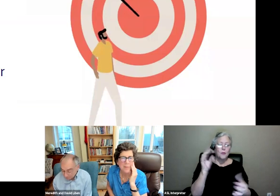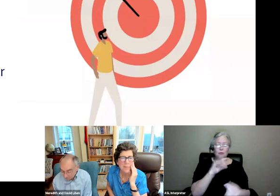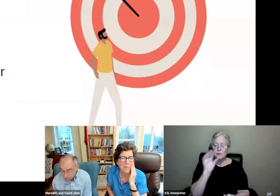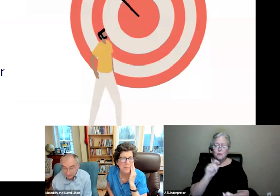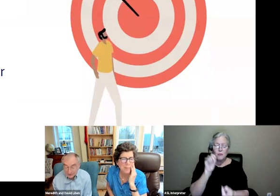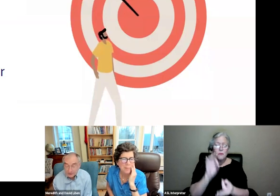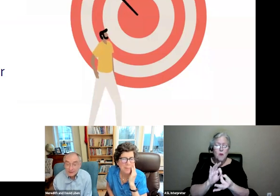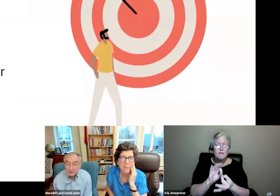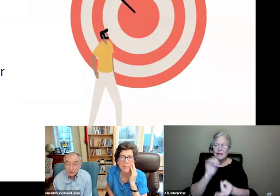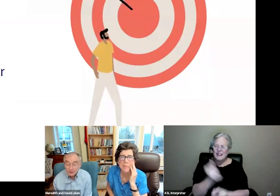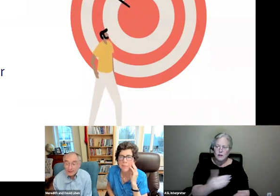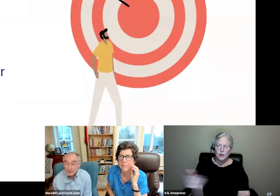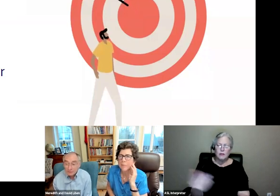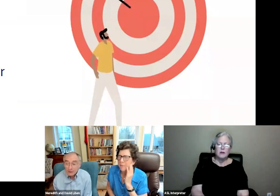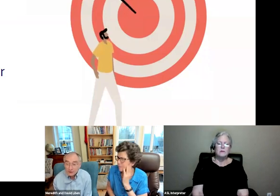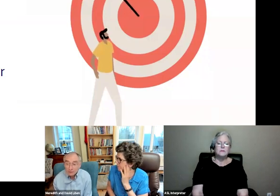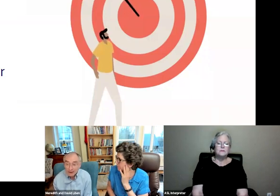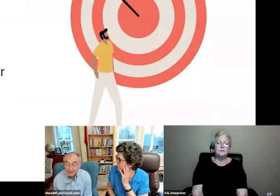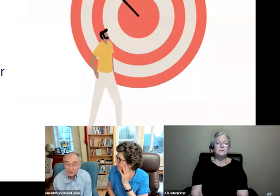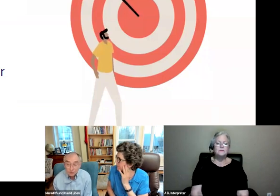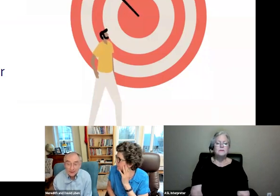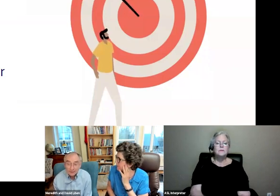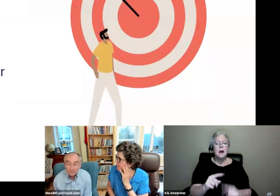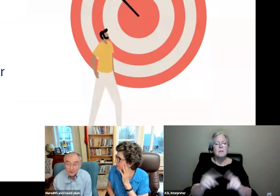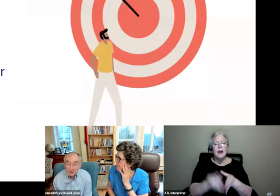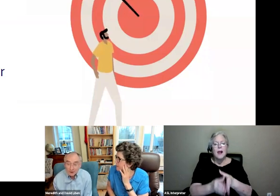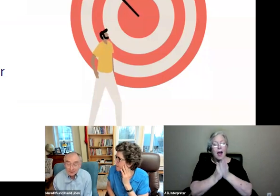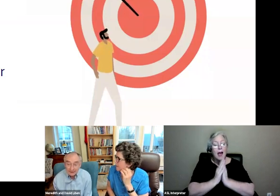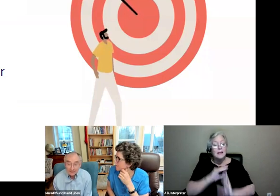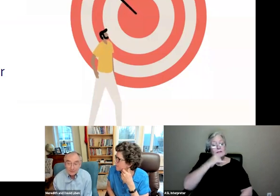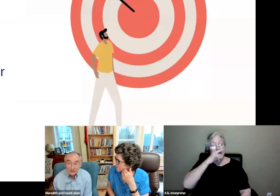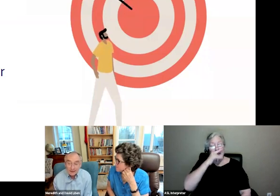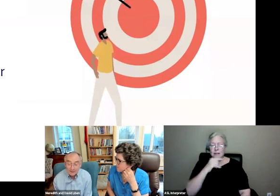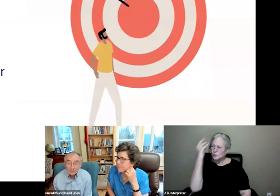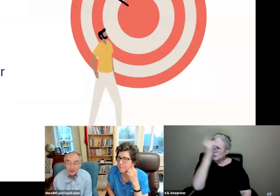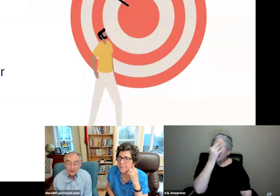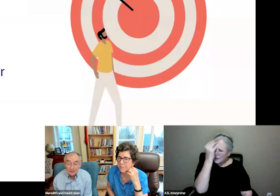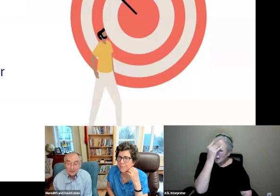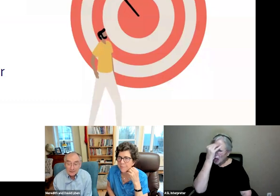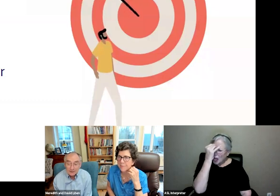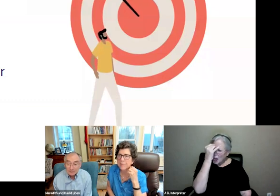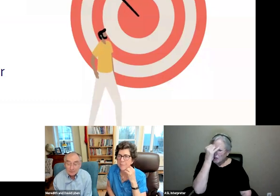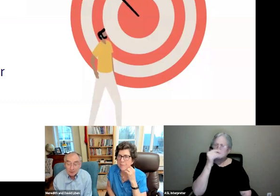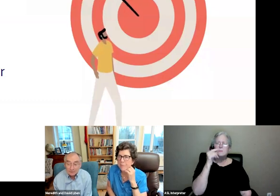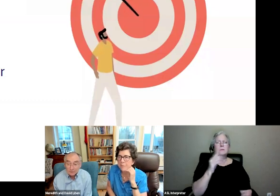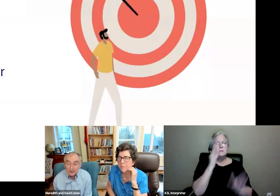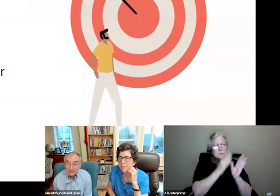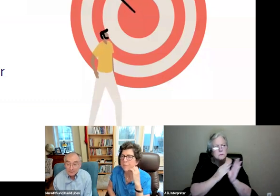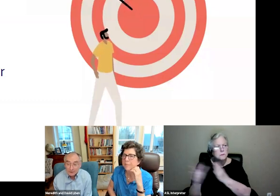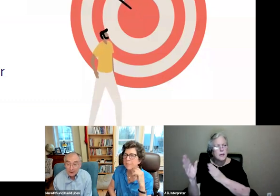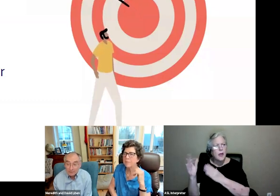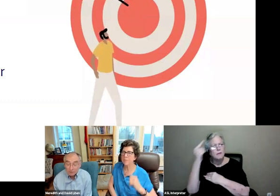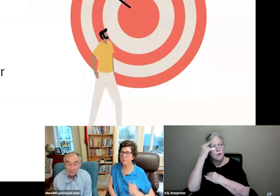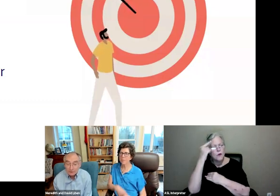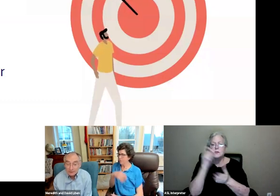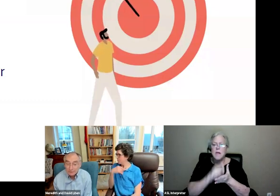reading, asking kids to organize their thoughts and write is super helpful, but that doesn't mean it has to be an example of perfect writing